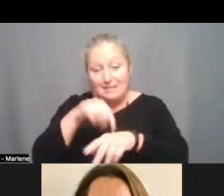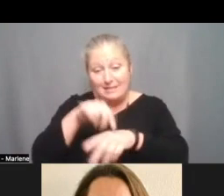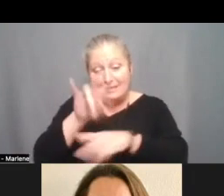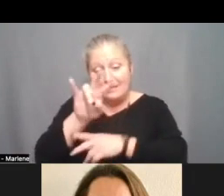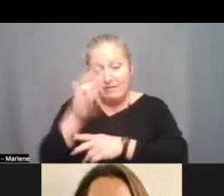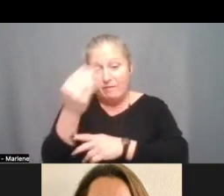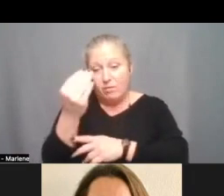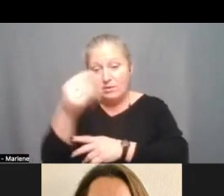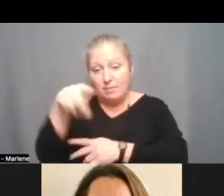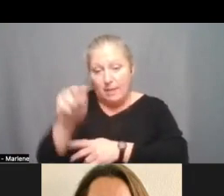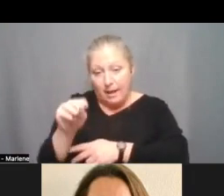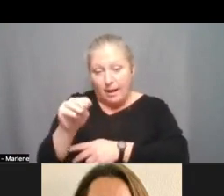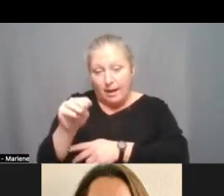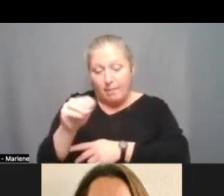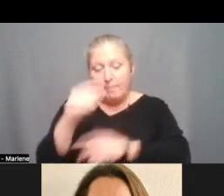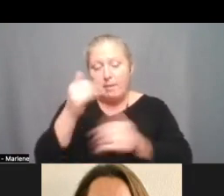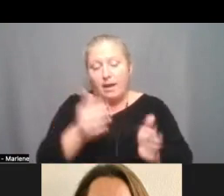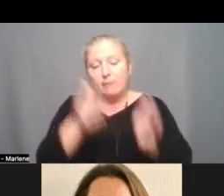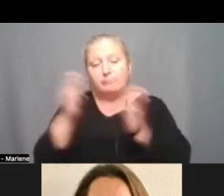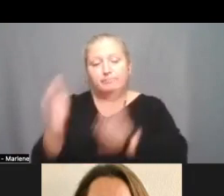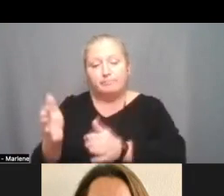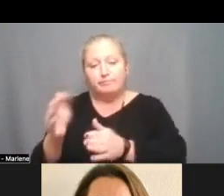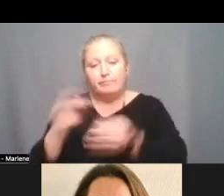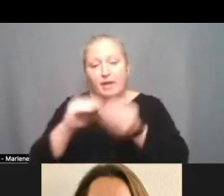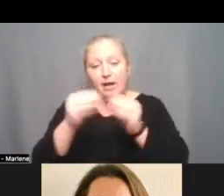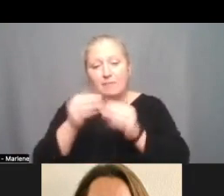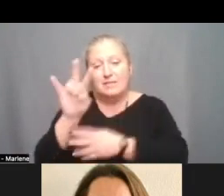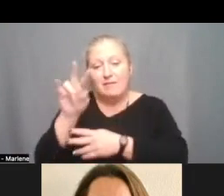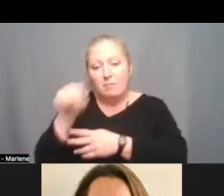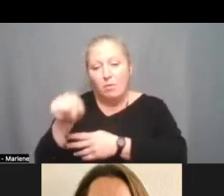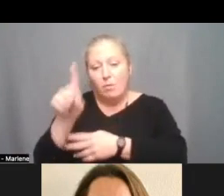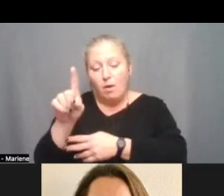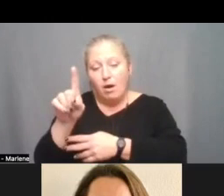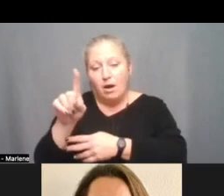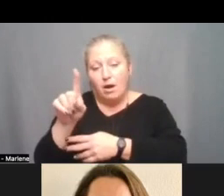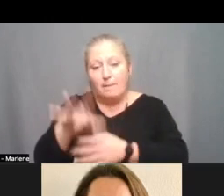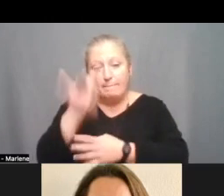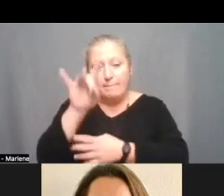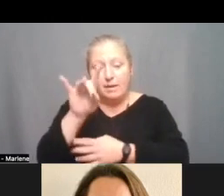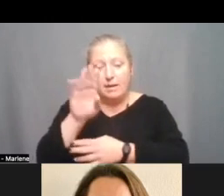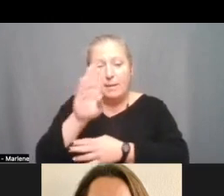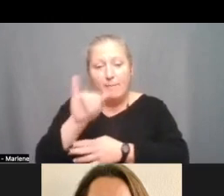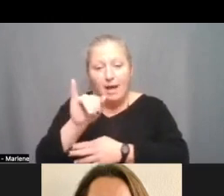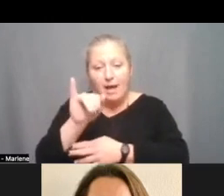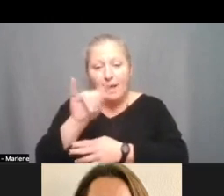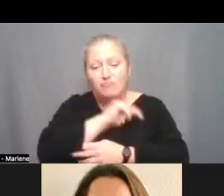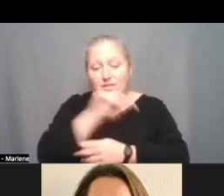And move right into item 7.1 selection of a by trustee area map.